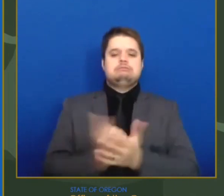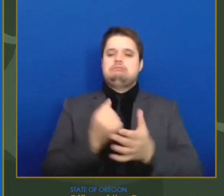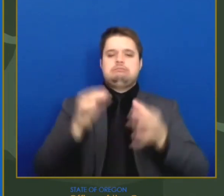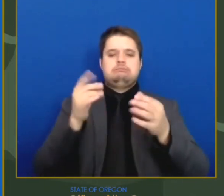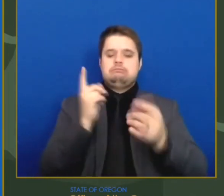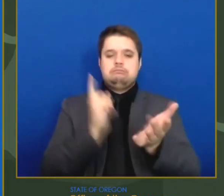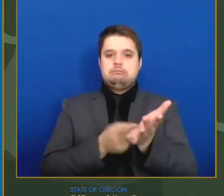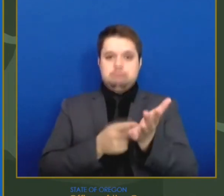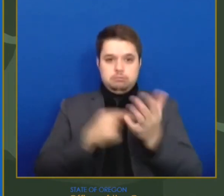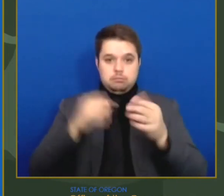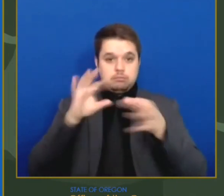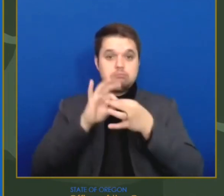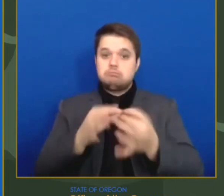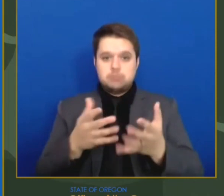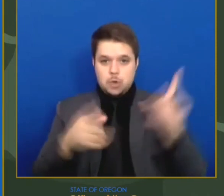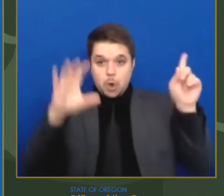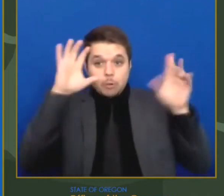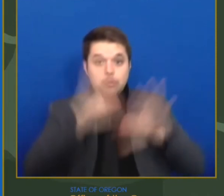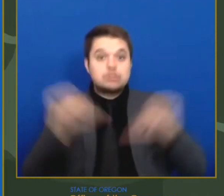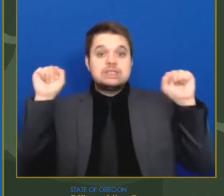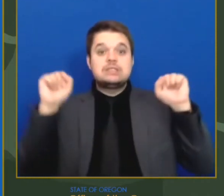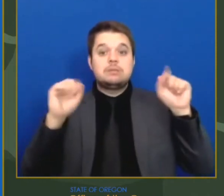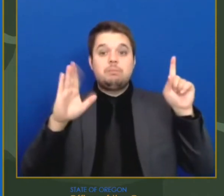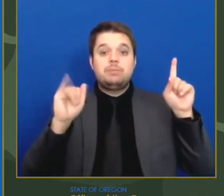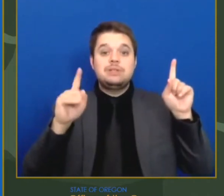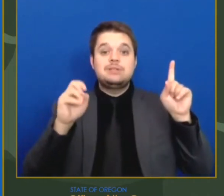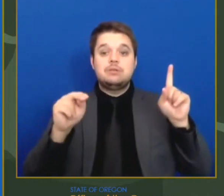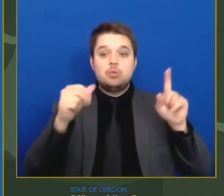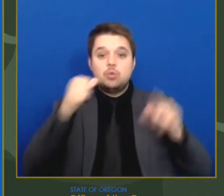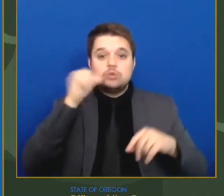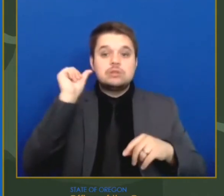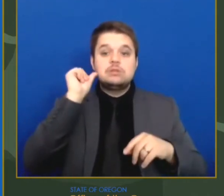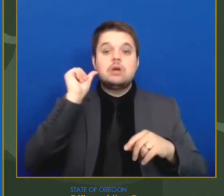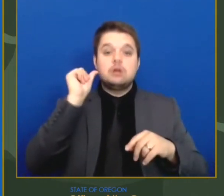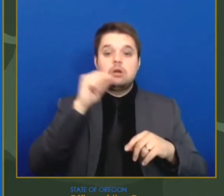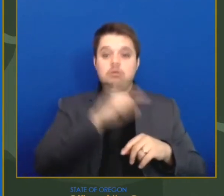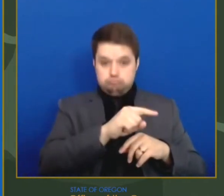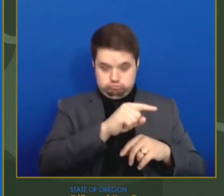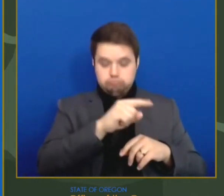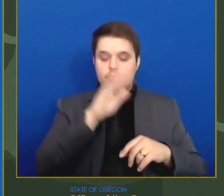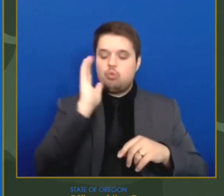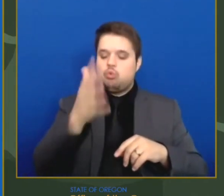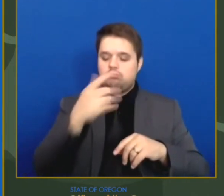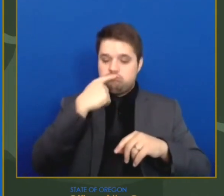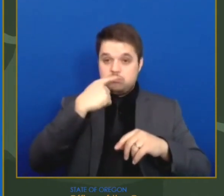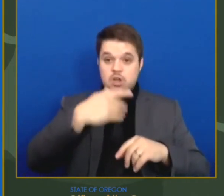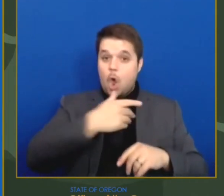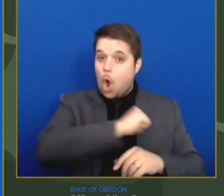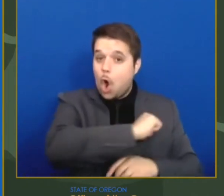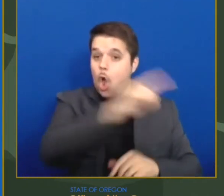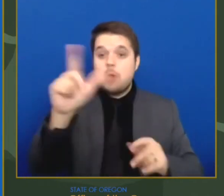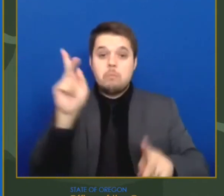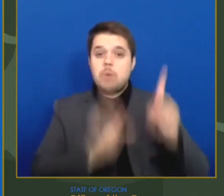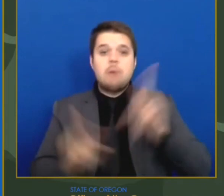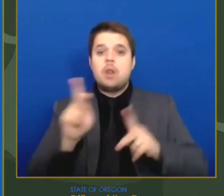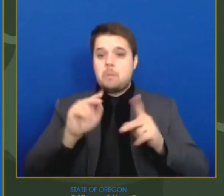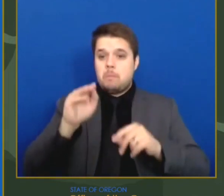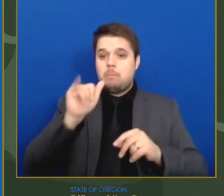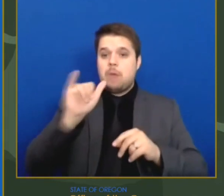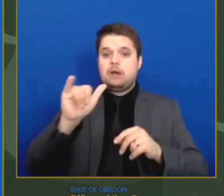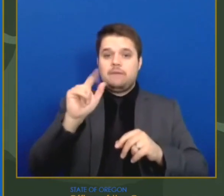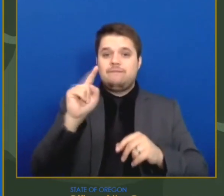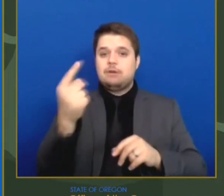May 1st. We appreciate the administration's commitment to delivering enough vaccine to meet the President's goal. Oregon is ready.